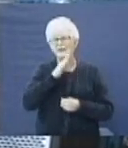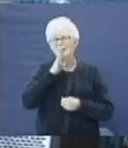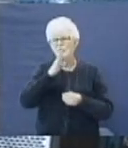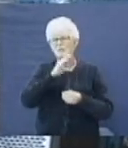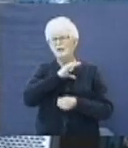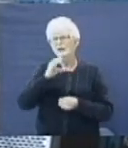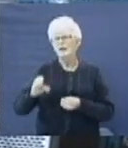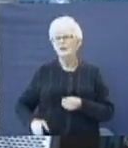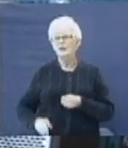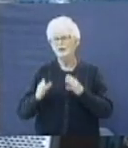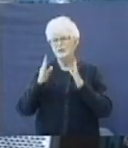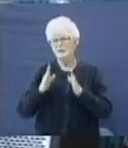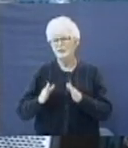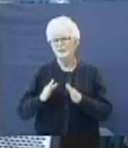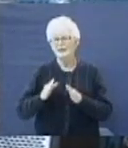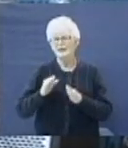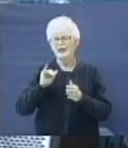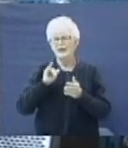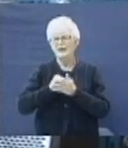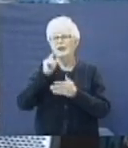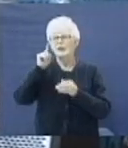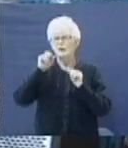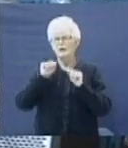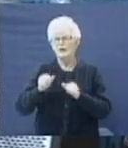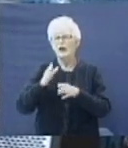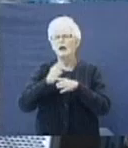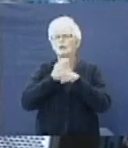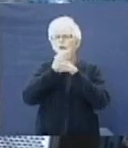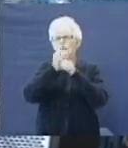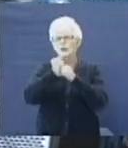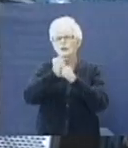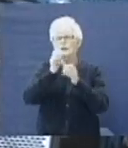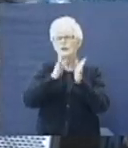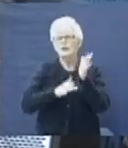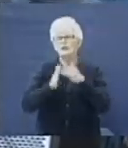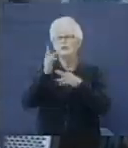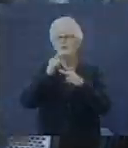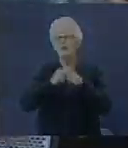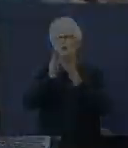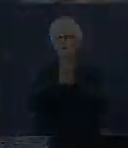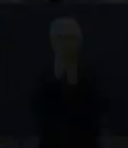to be a Christian that you can trust. In Jesus' name I pray. Preacher, come.